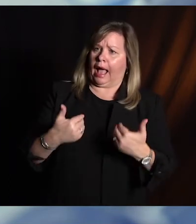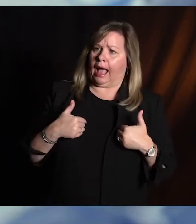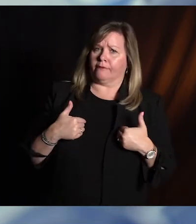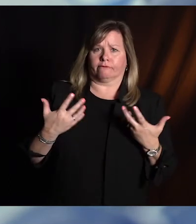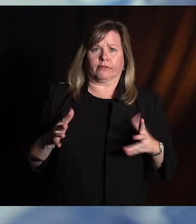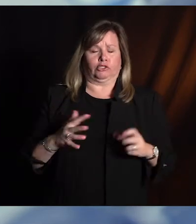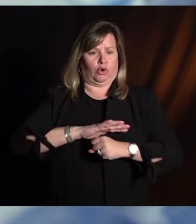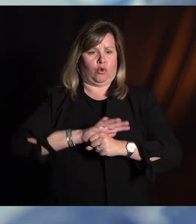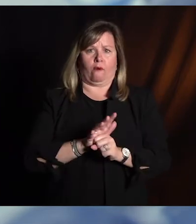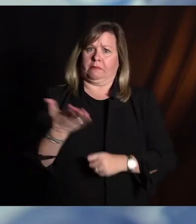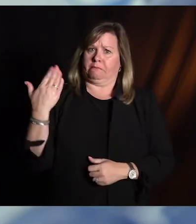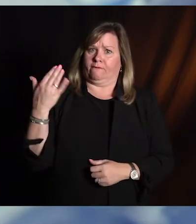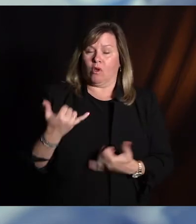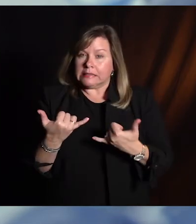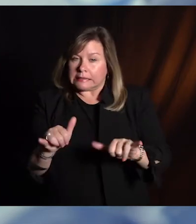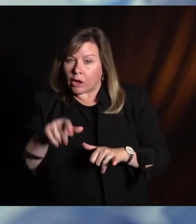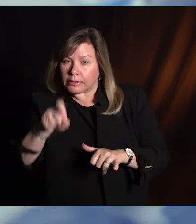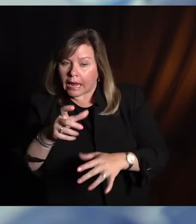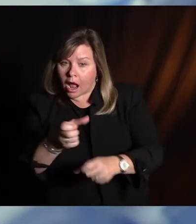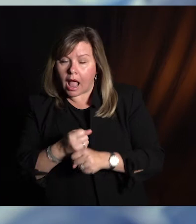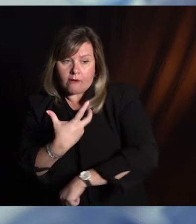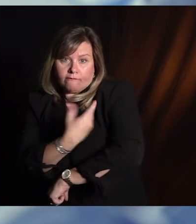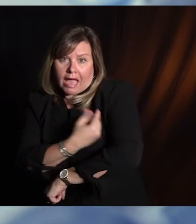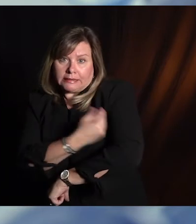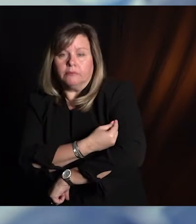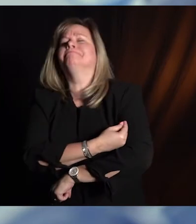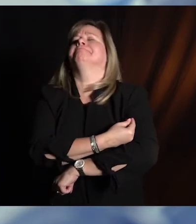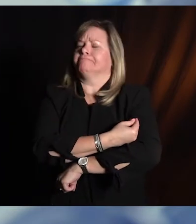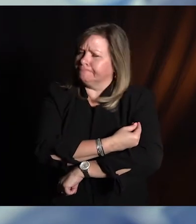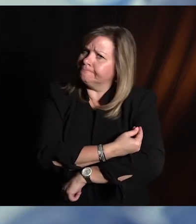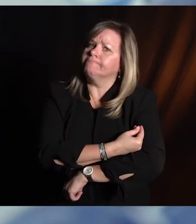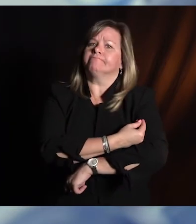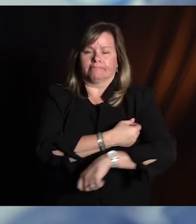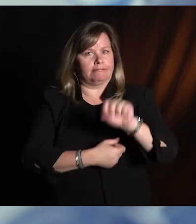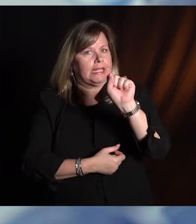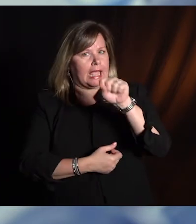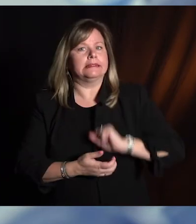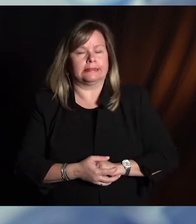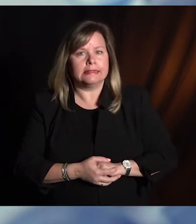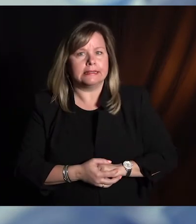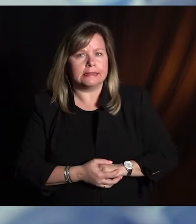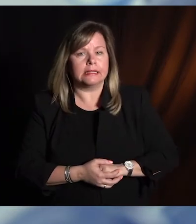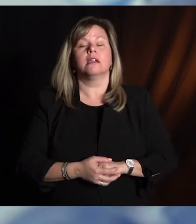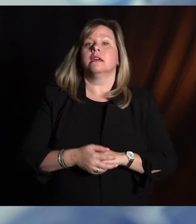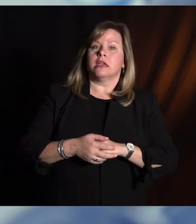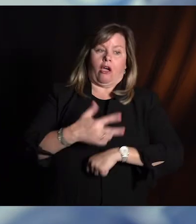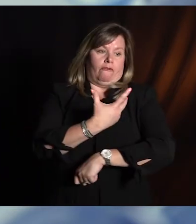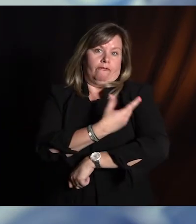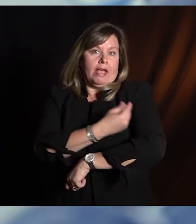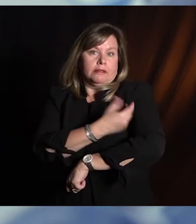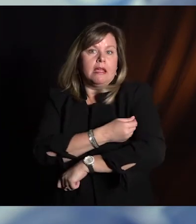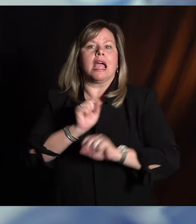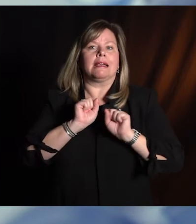need a vaccination? The answer is yes. The COVID vaccination is much more effective at producing a